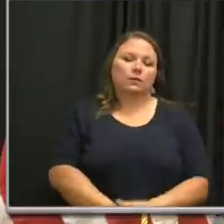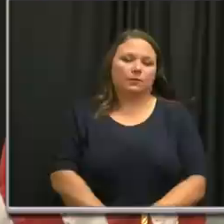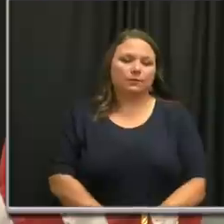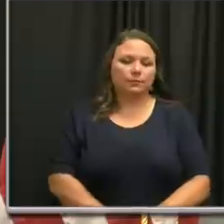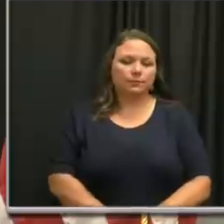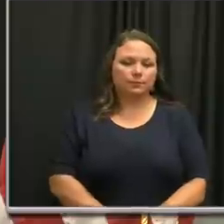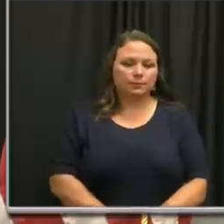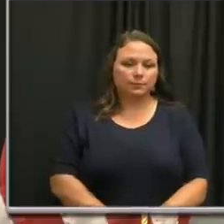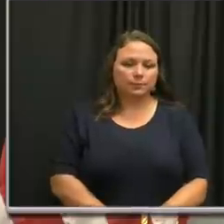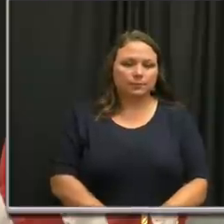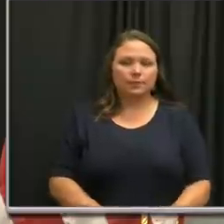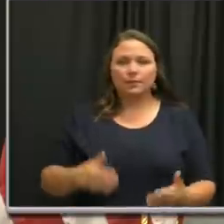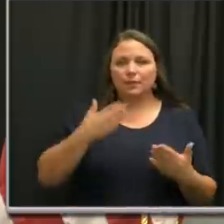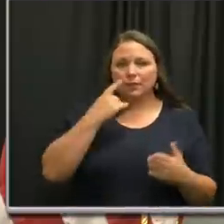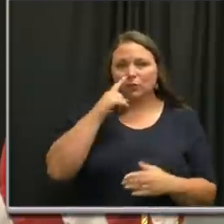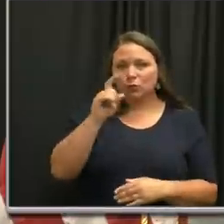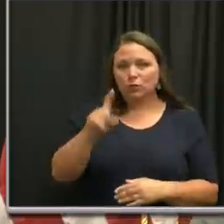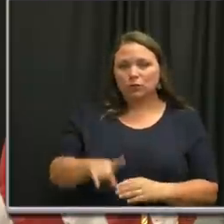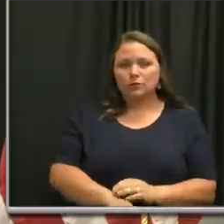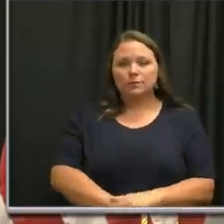Thank you for your question, Jeremy.